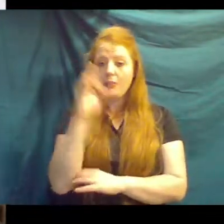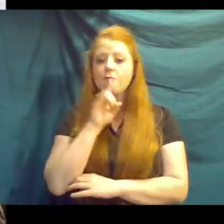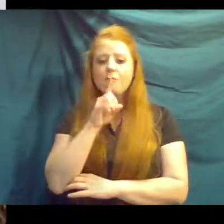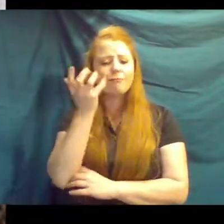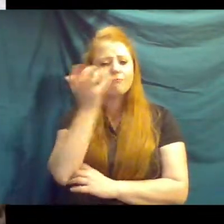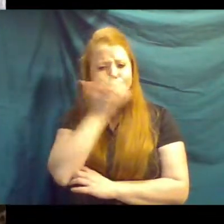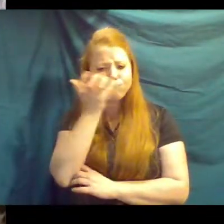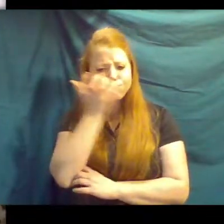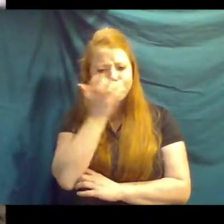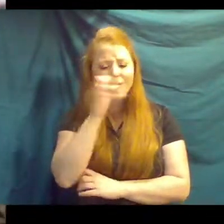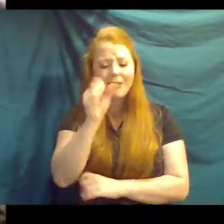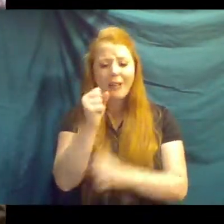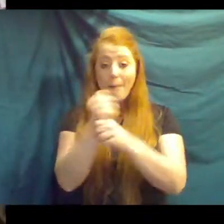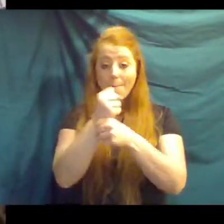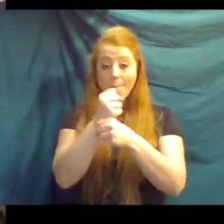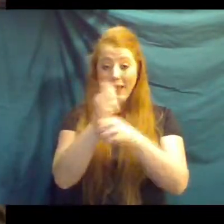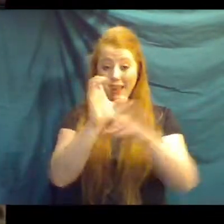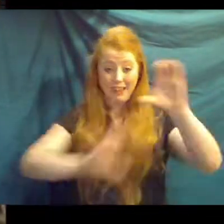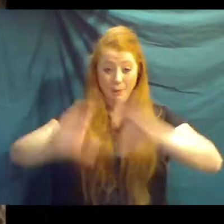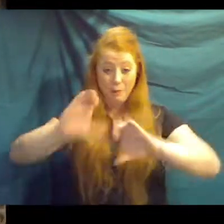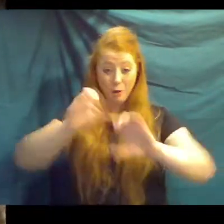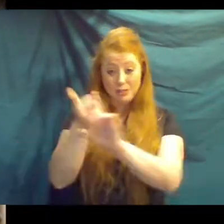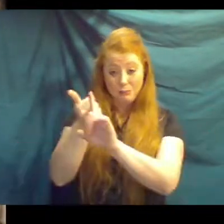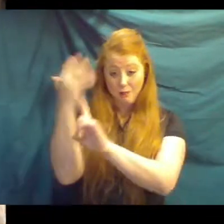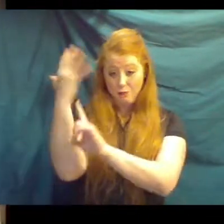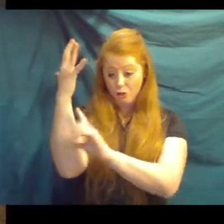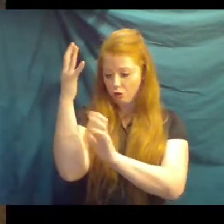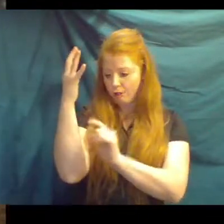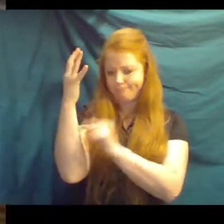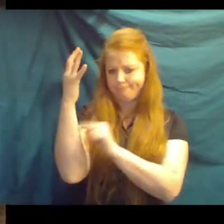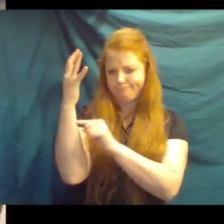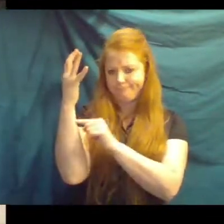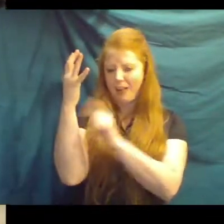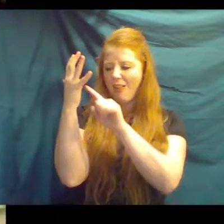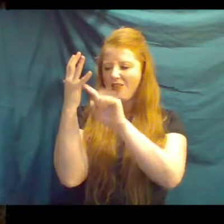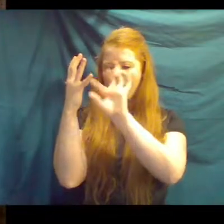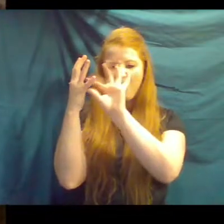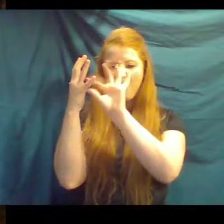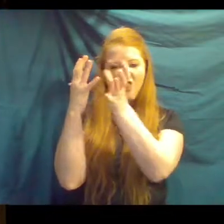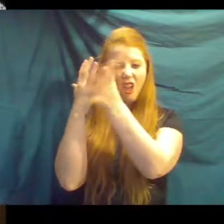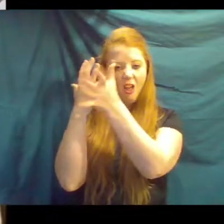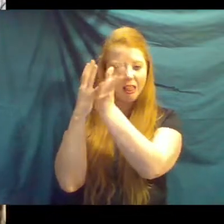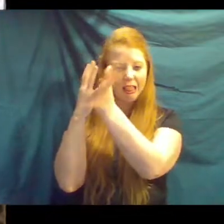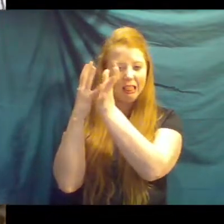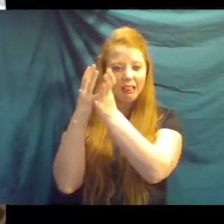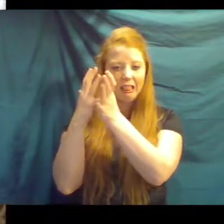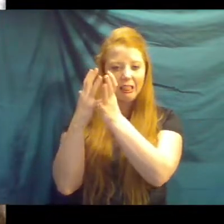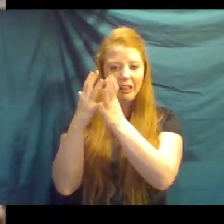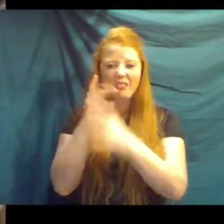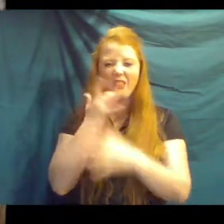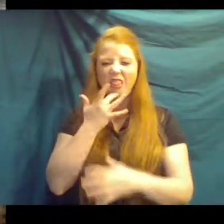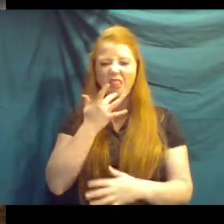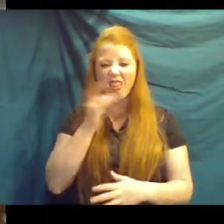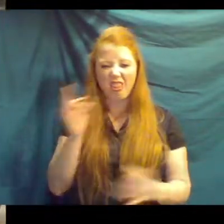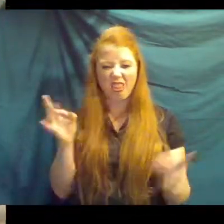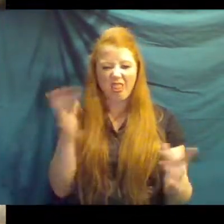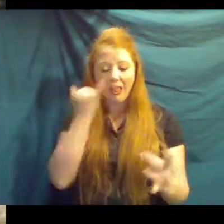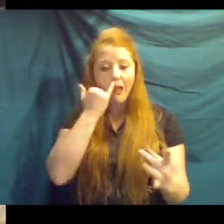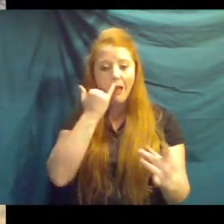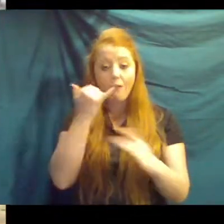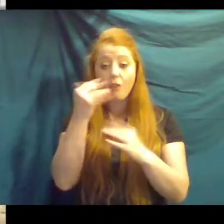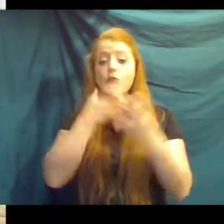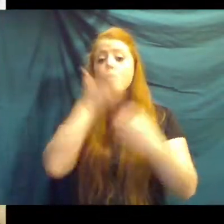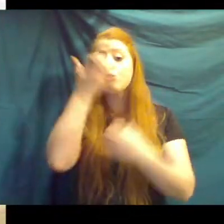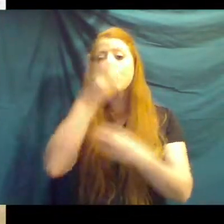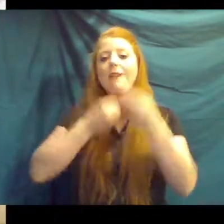amazing, and they can produce chemicals that make their leaves taste bad if a herd of giraffes eat their leaves for too long. So